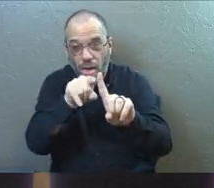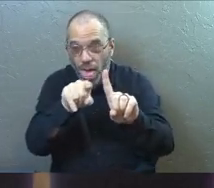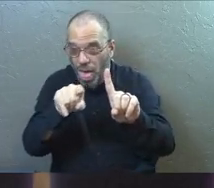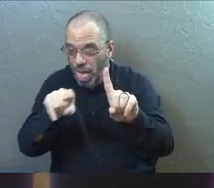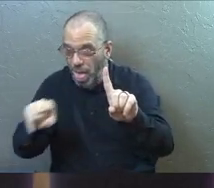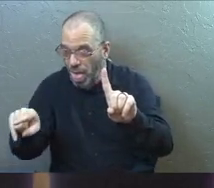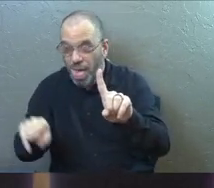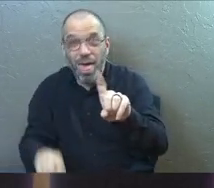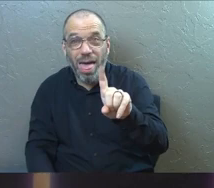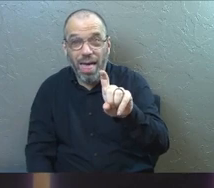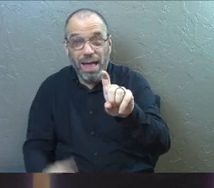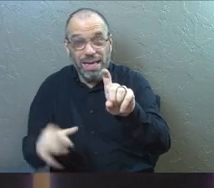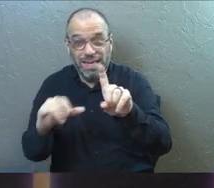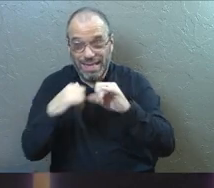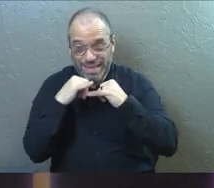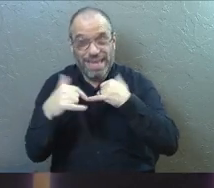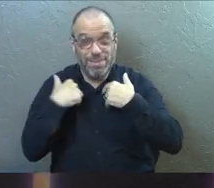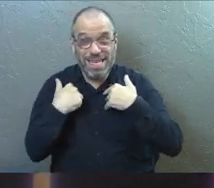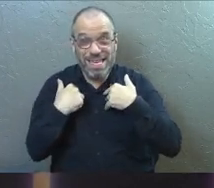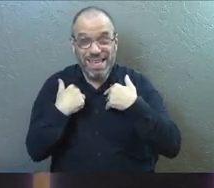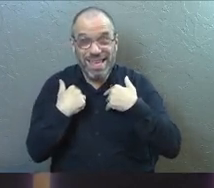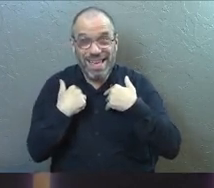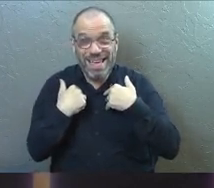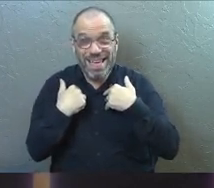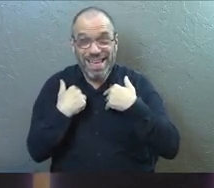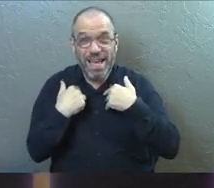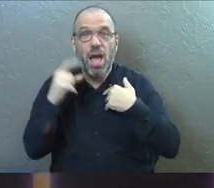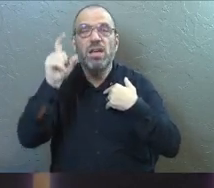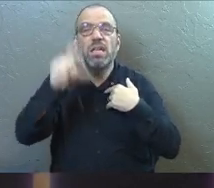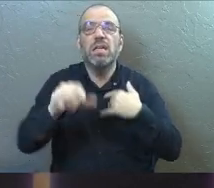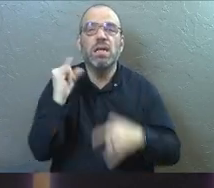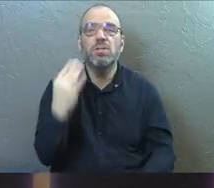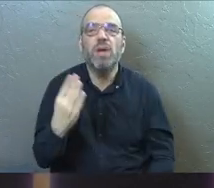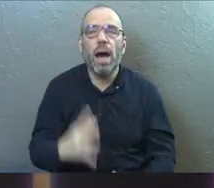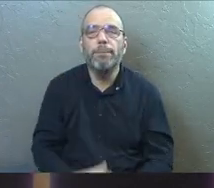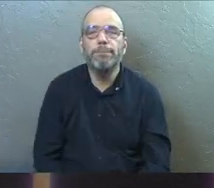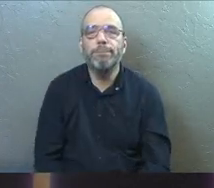if you've drifted like I have you need a job